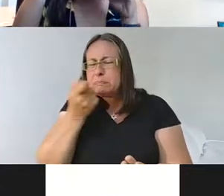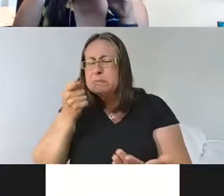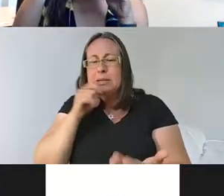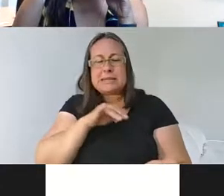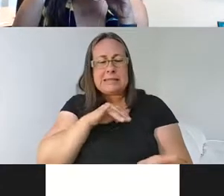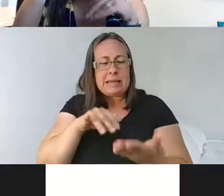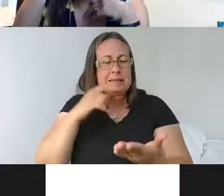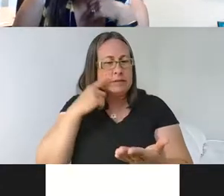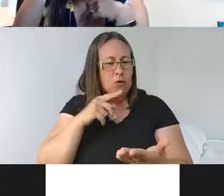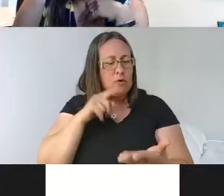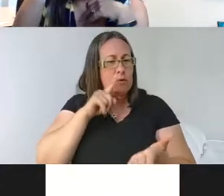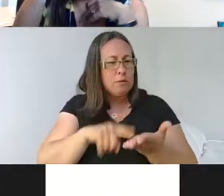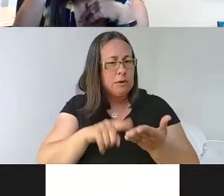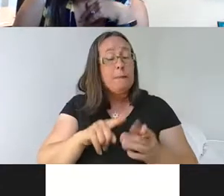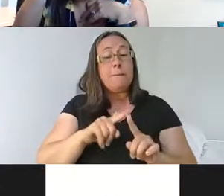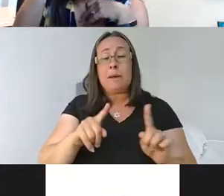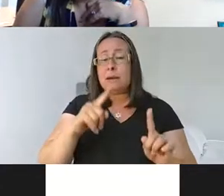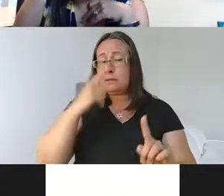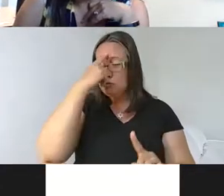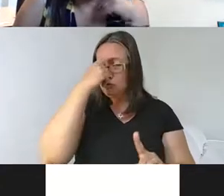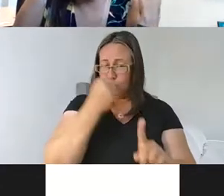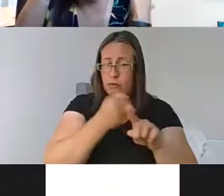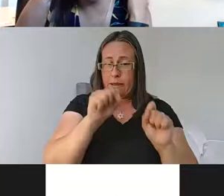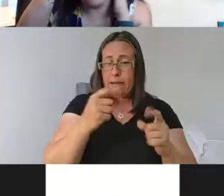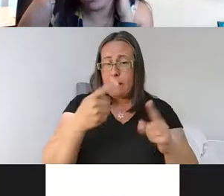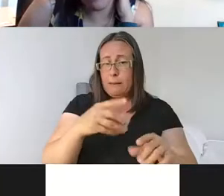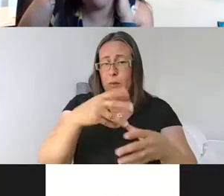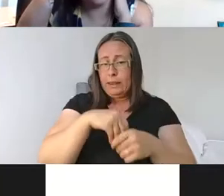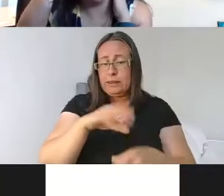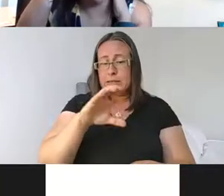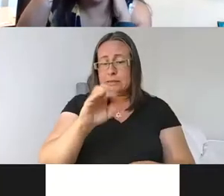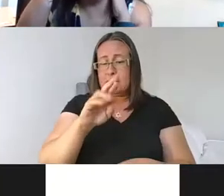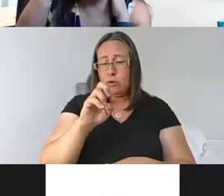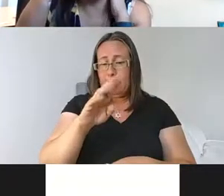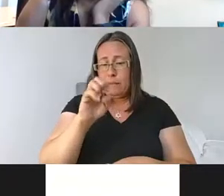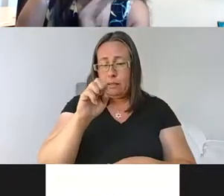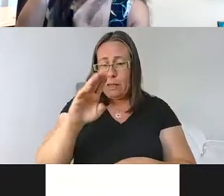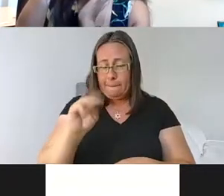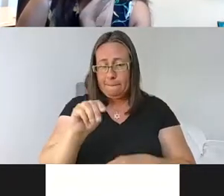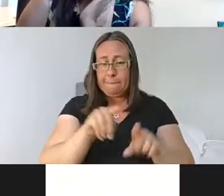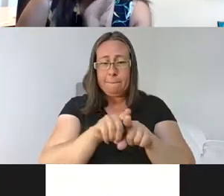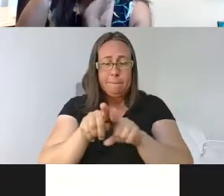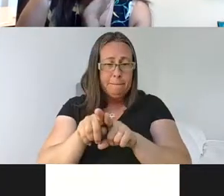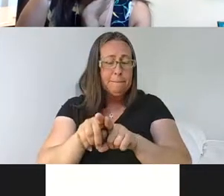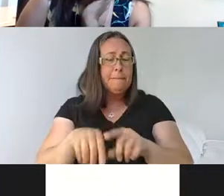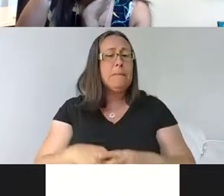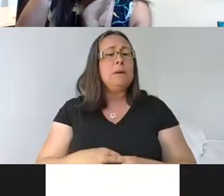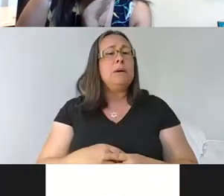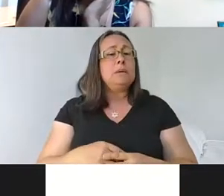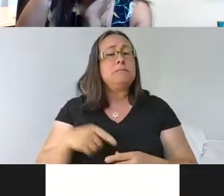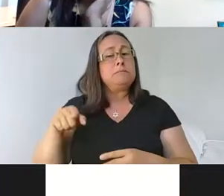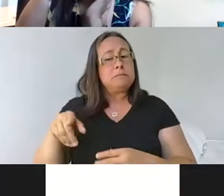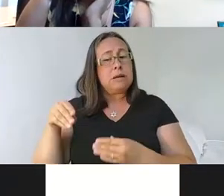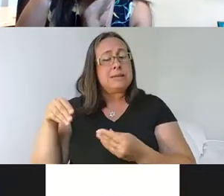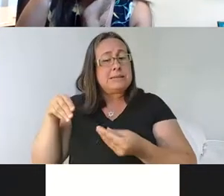look at it, that strokes can happen in the cerebellum as well. And so the cerebellum lives in the hindbrain. Um, it's supplied